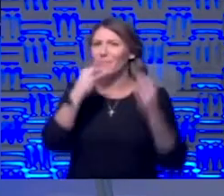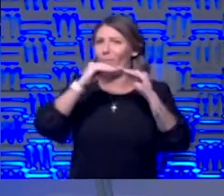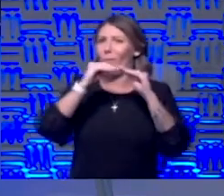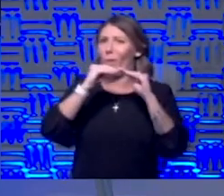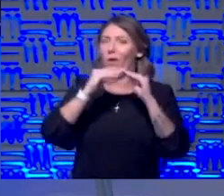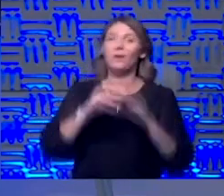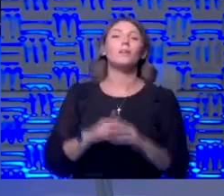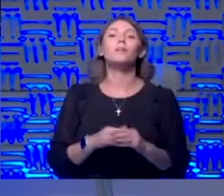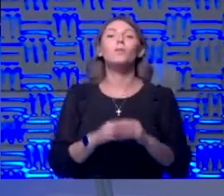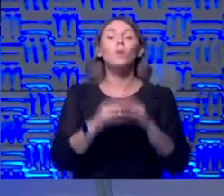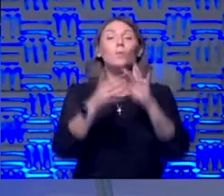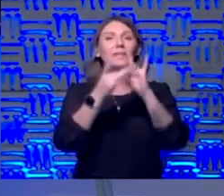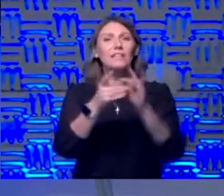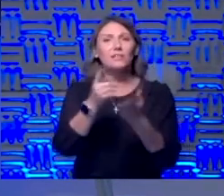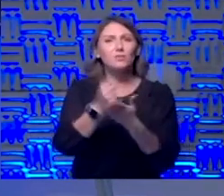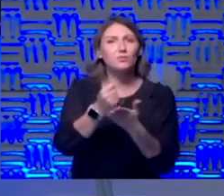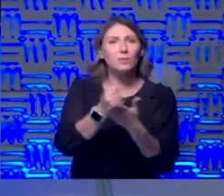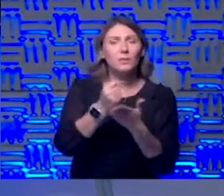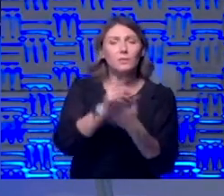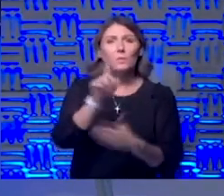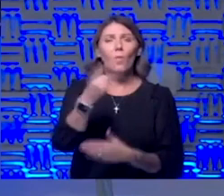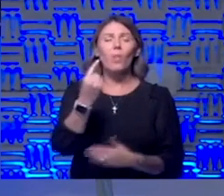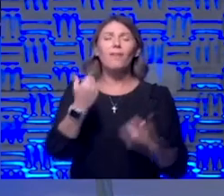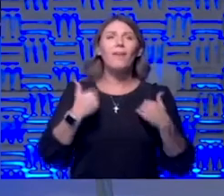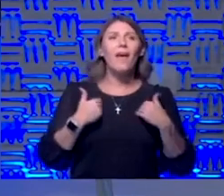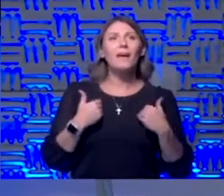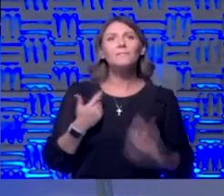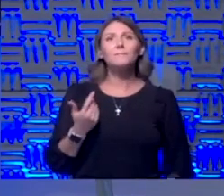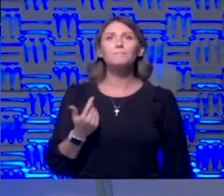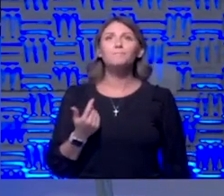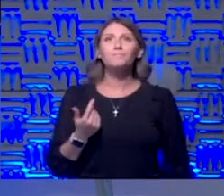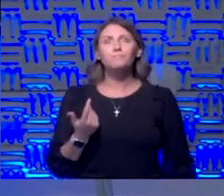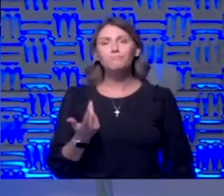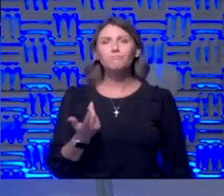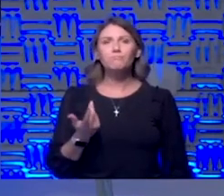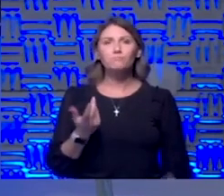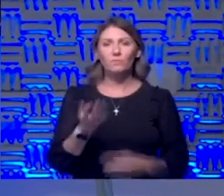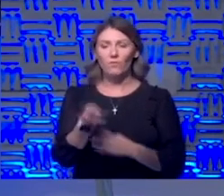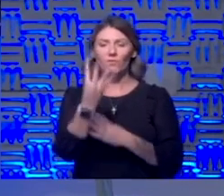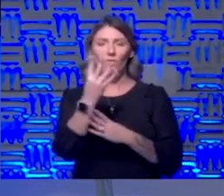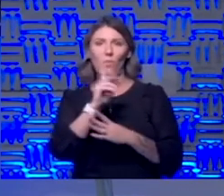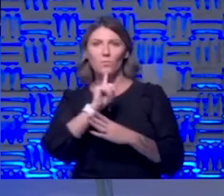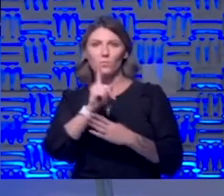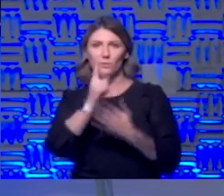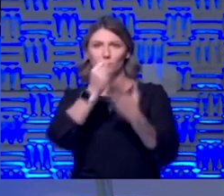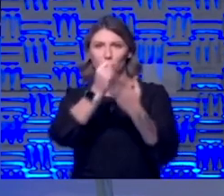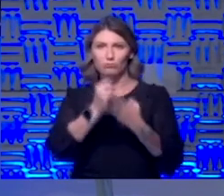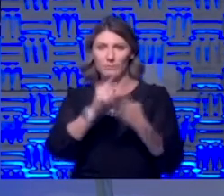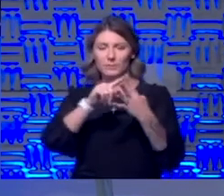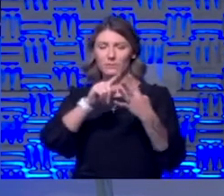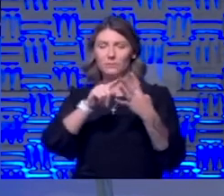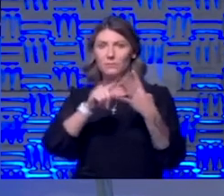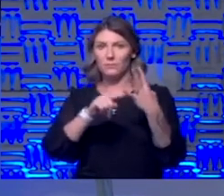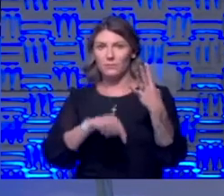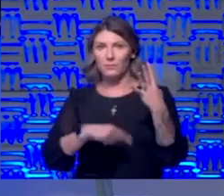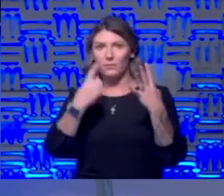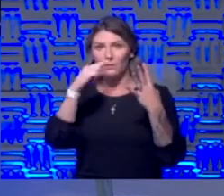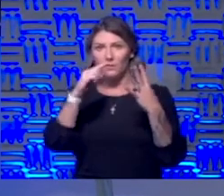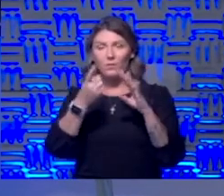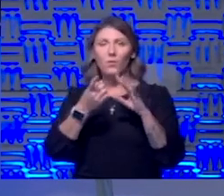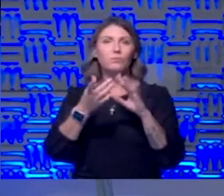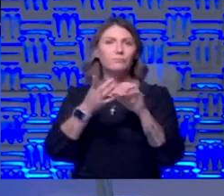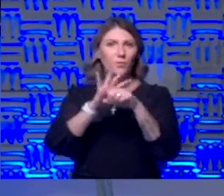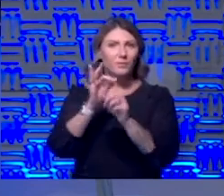as far as treatments though we really only have um four real treatments for uh for covet